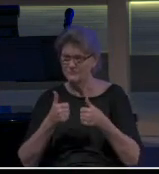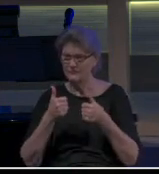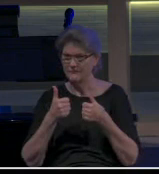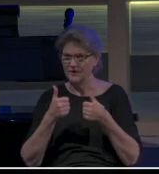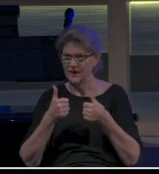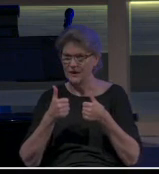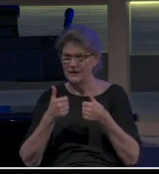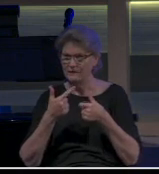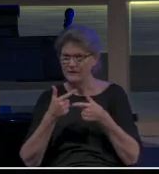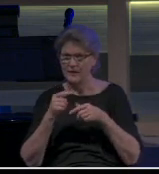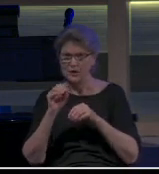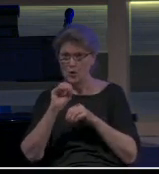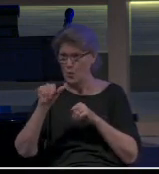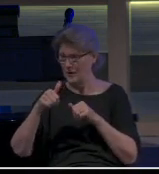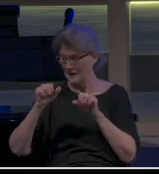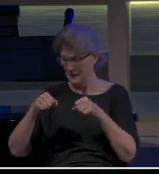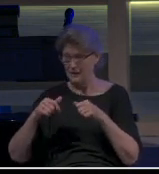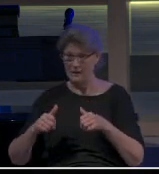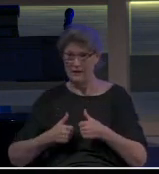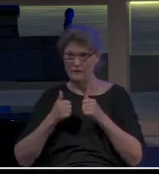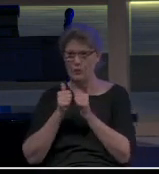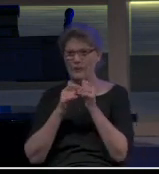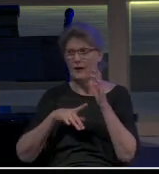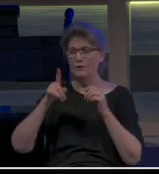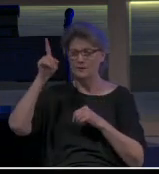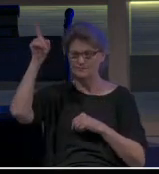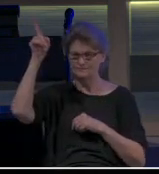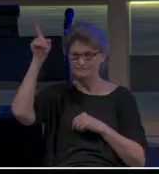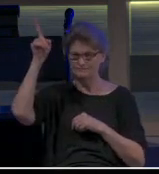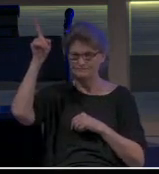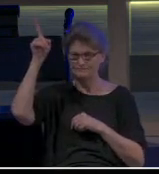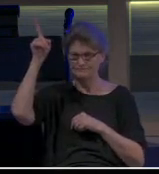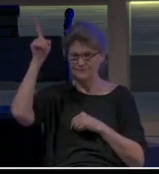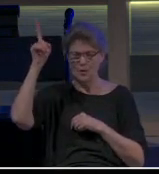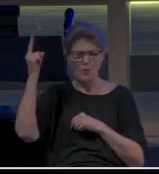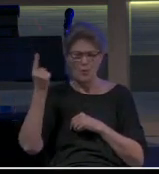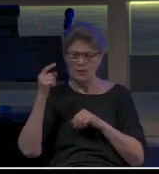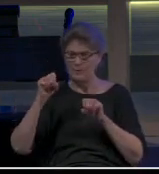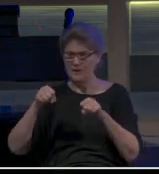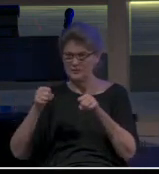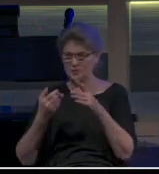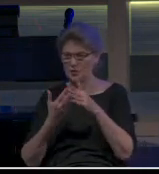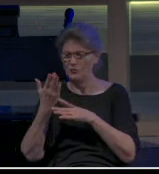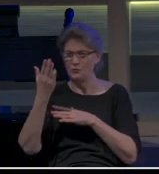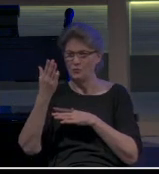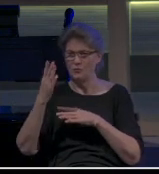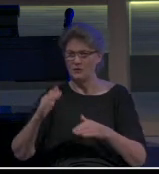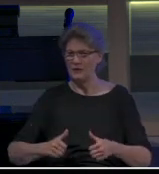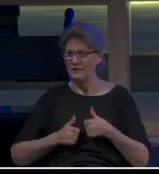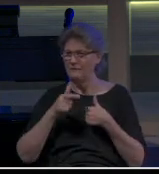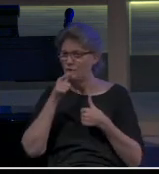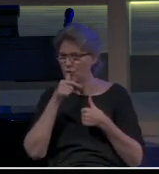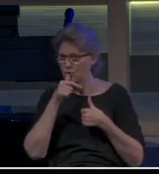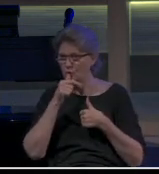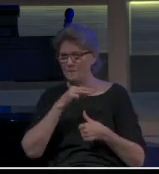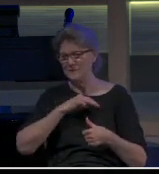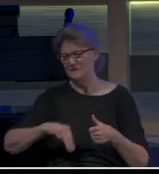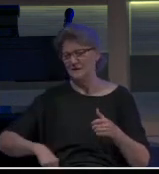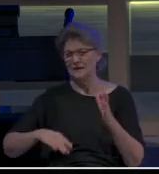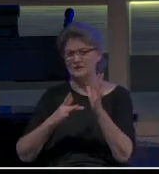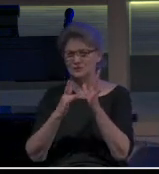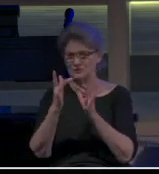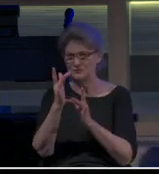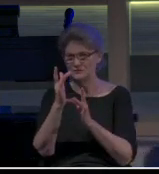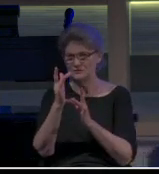can live because it's a life that is only possible through the life of Messiah. And it would be our